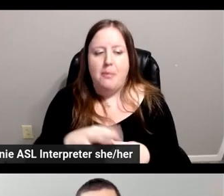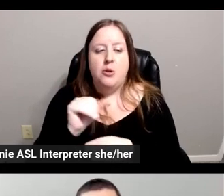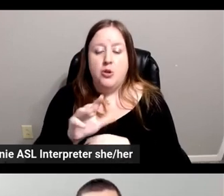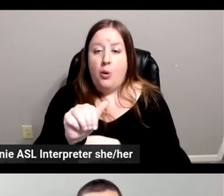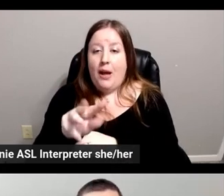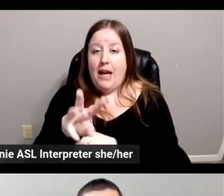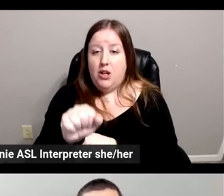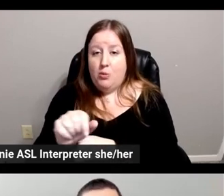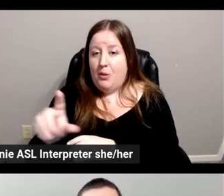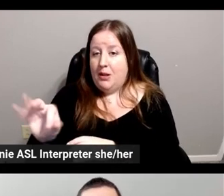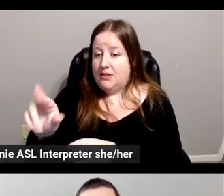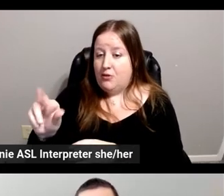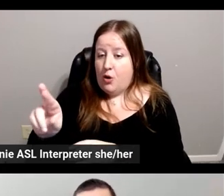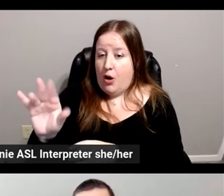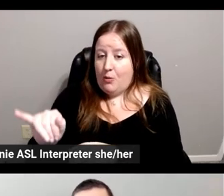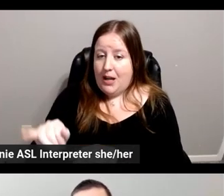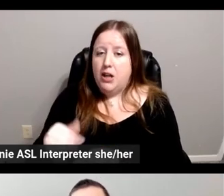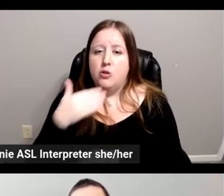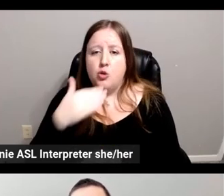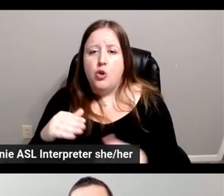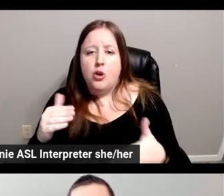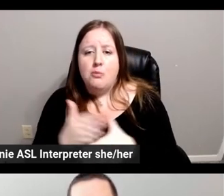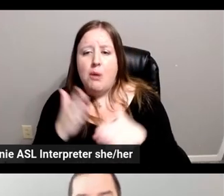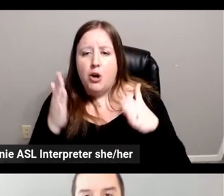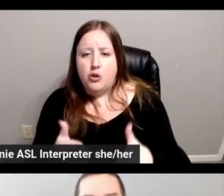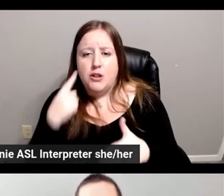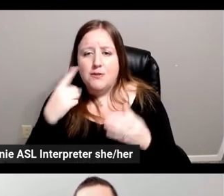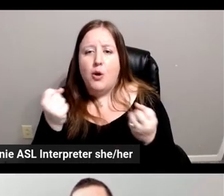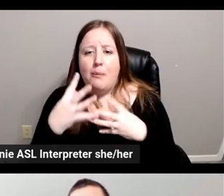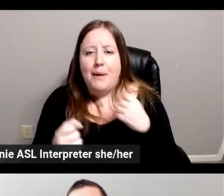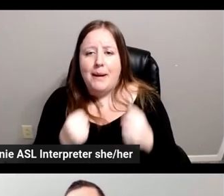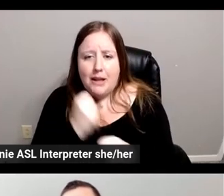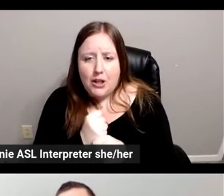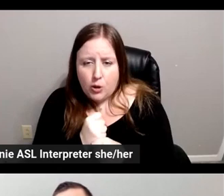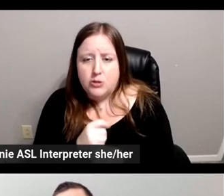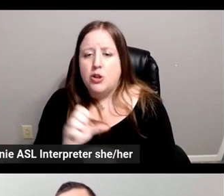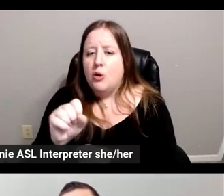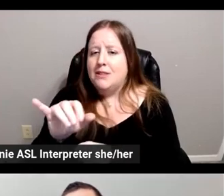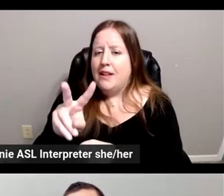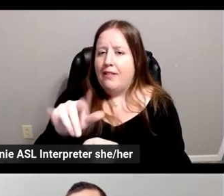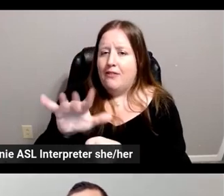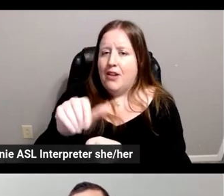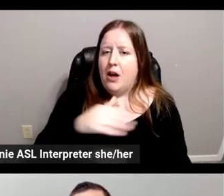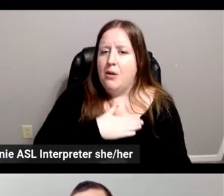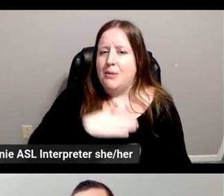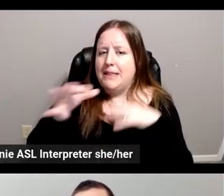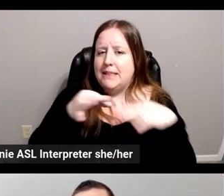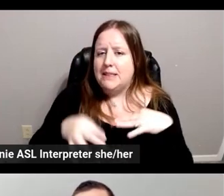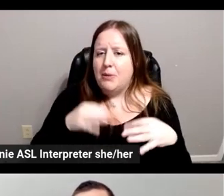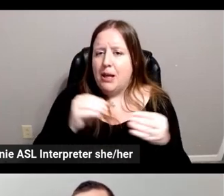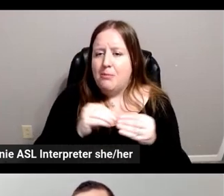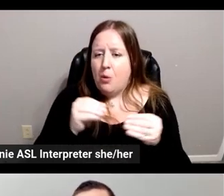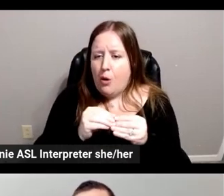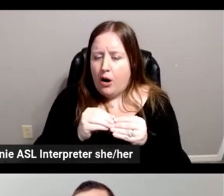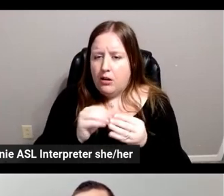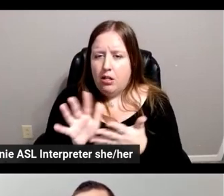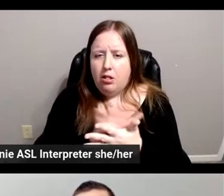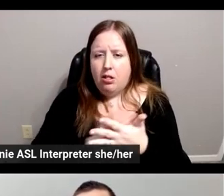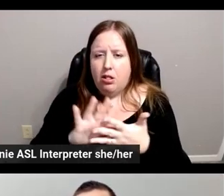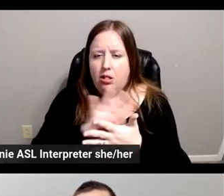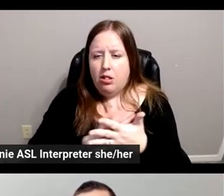Ferrari have been strong partners for a number of years. And so, Sylvia, tell us more about Ferrari.